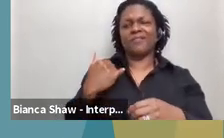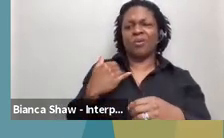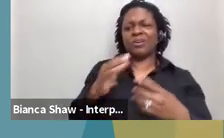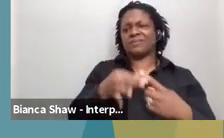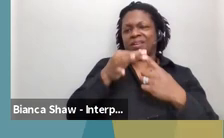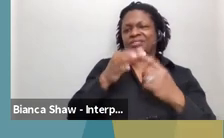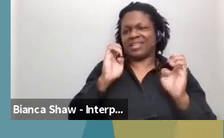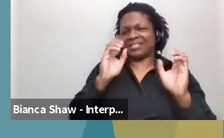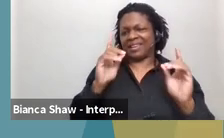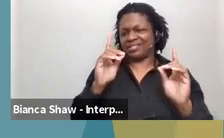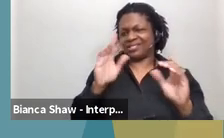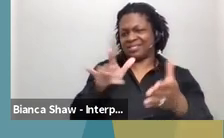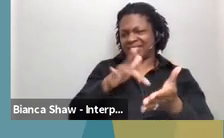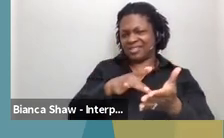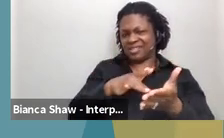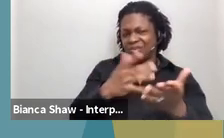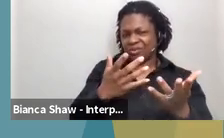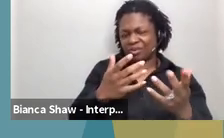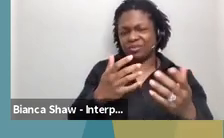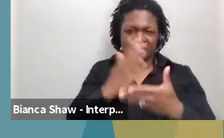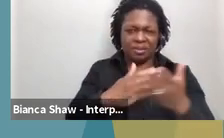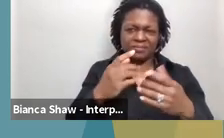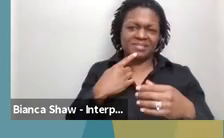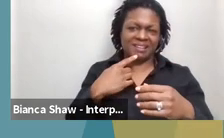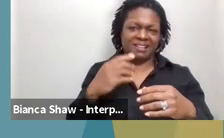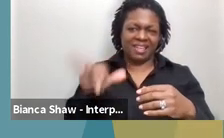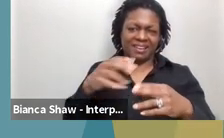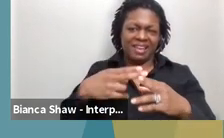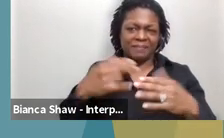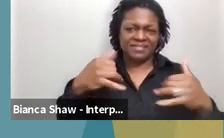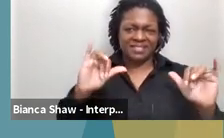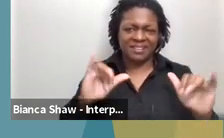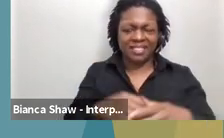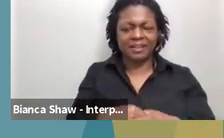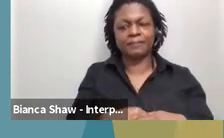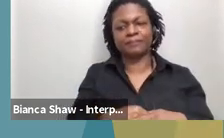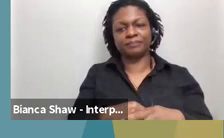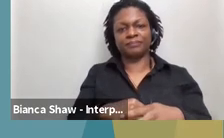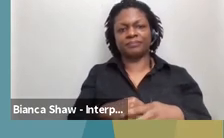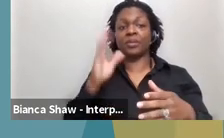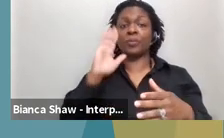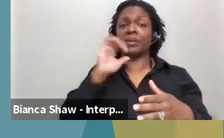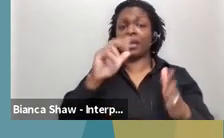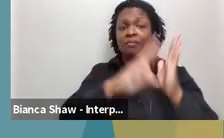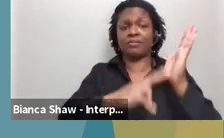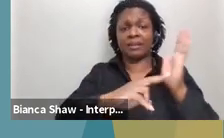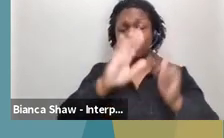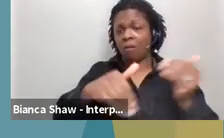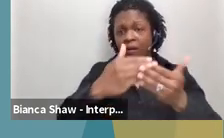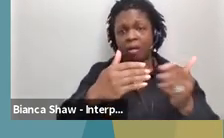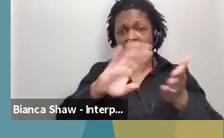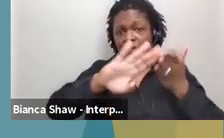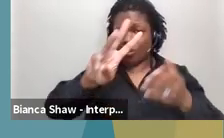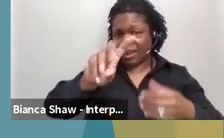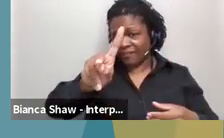education center. Some folks still refer to that. Next slide. I won't read all of these to you, but just want to give